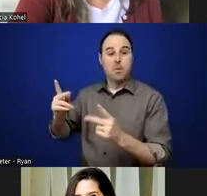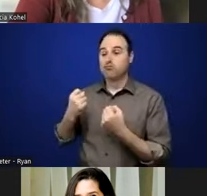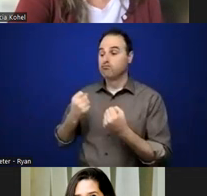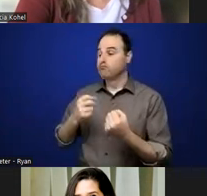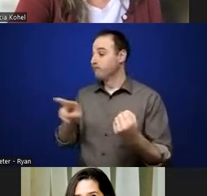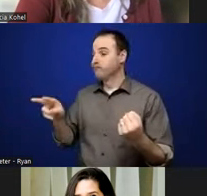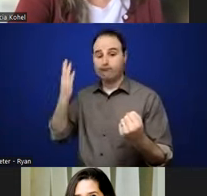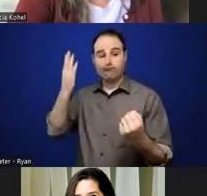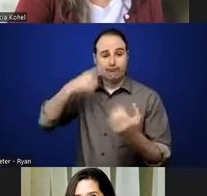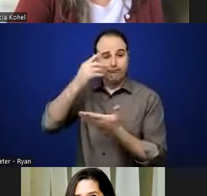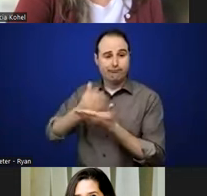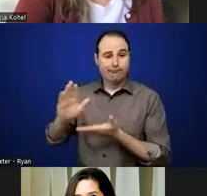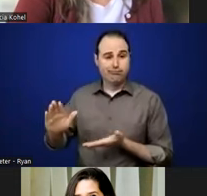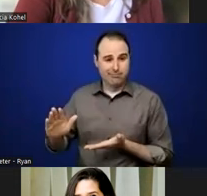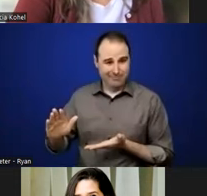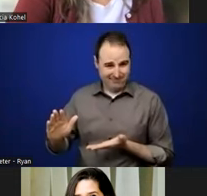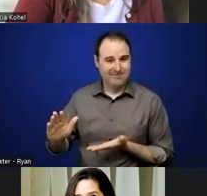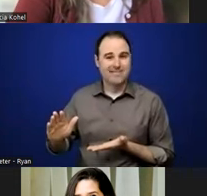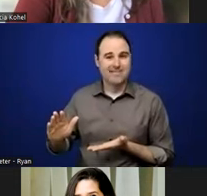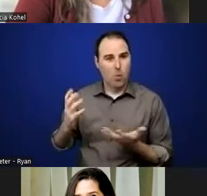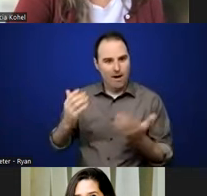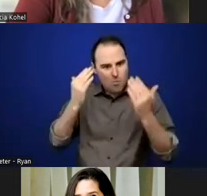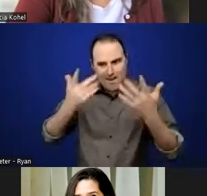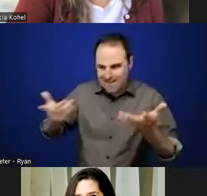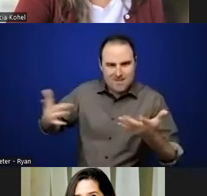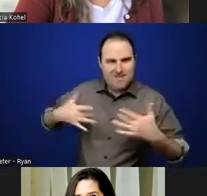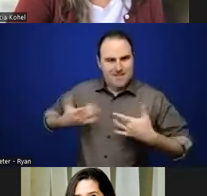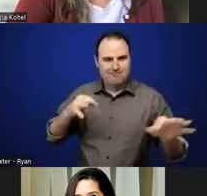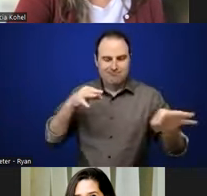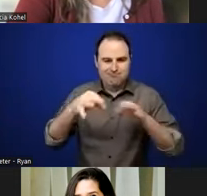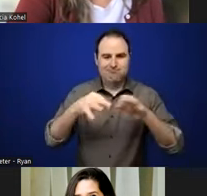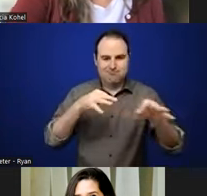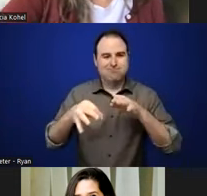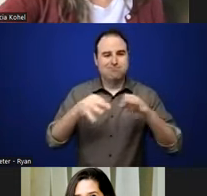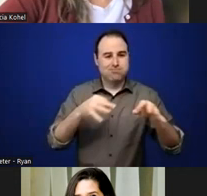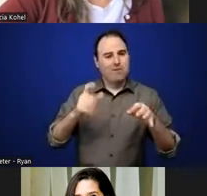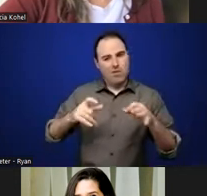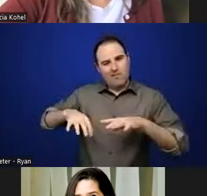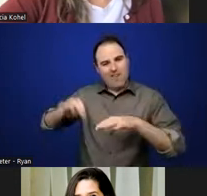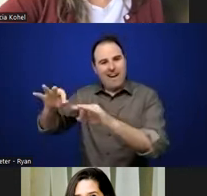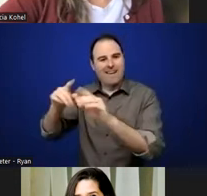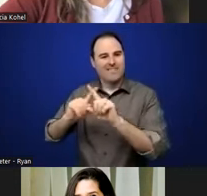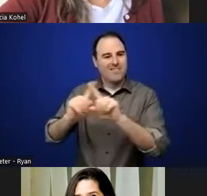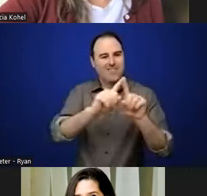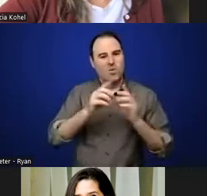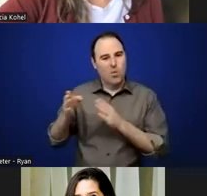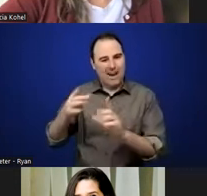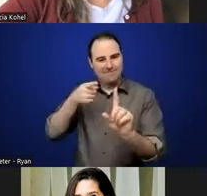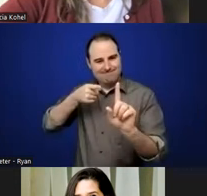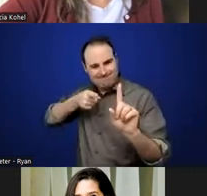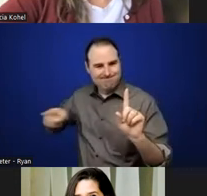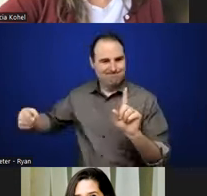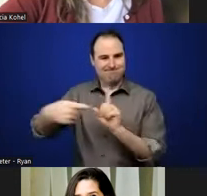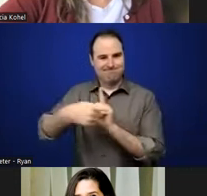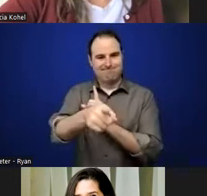But so it's like, you have to like, find those different ways that are that are there. And also, you know, looking to the team